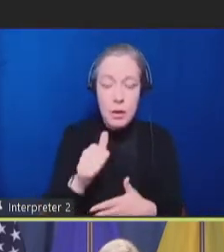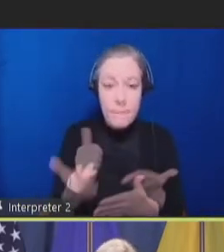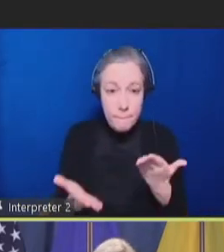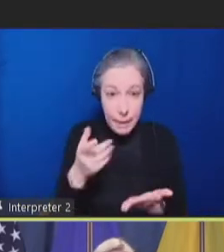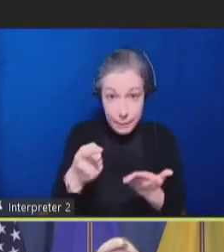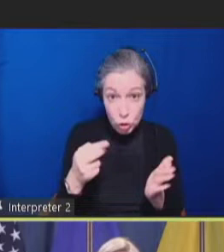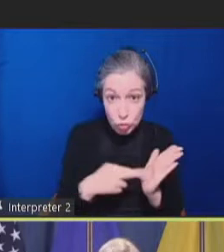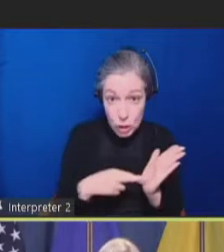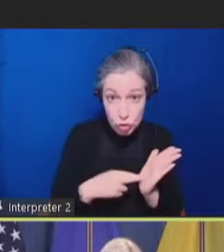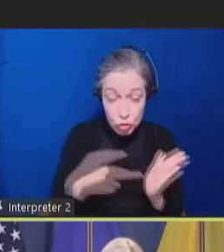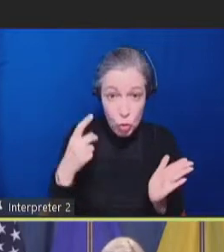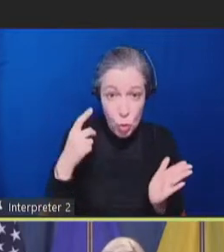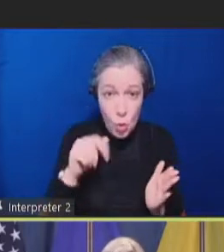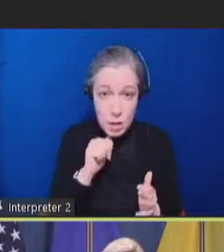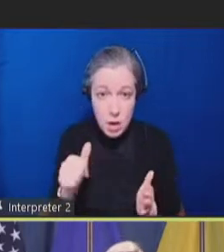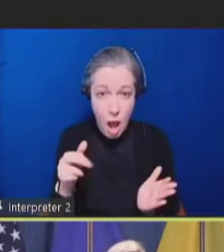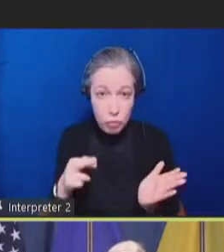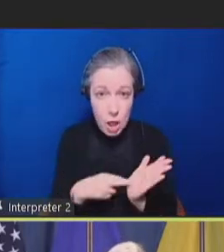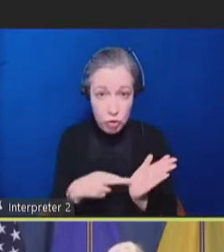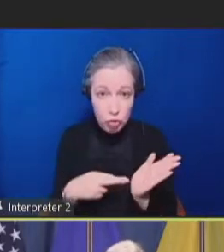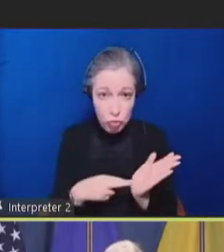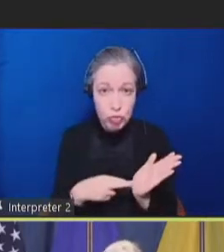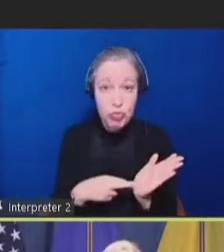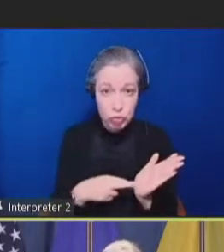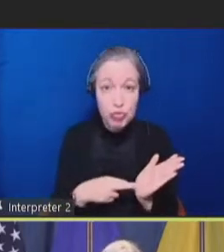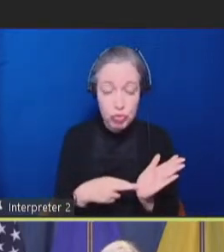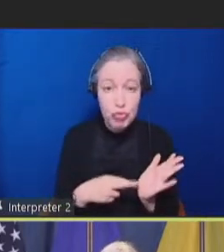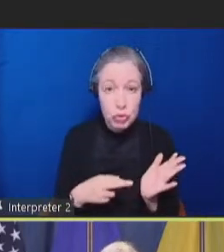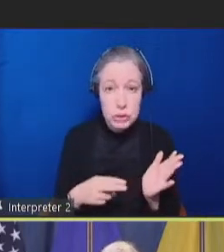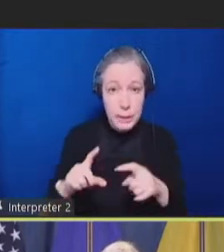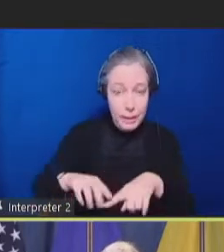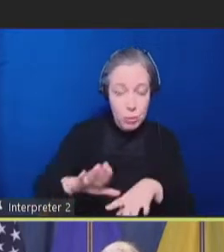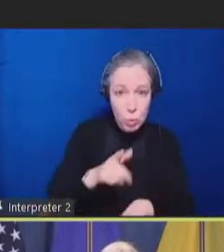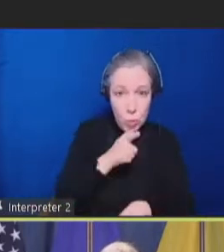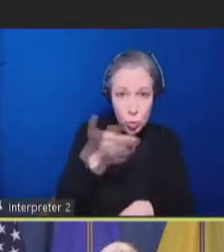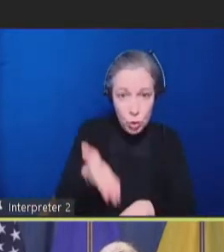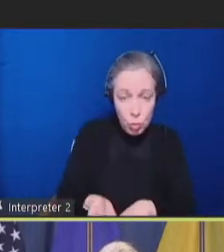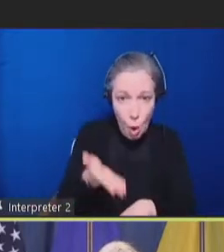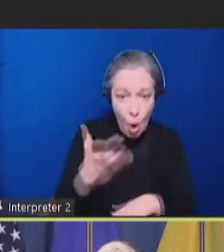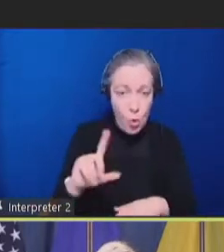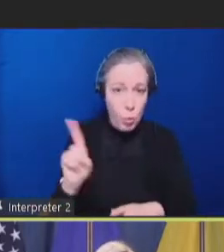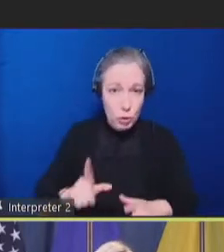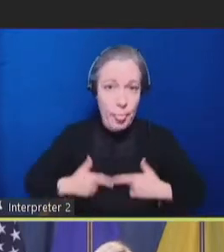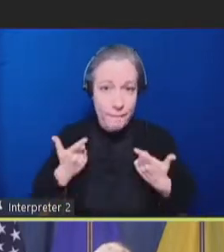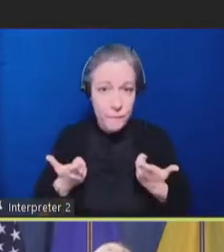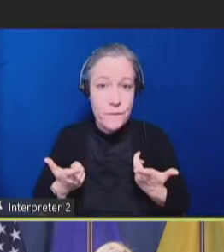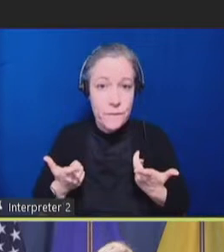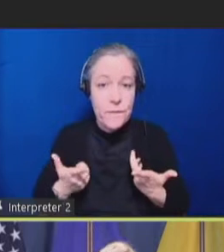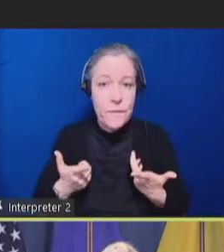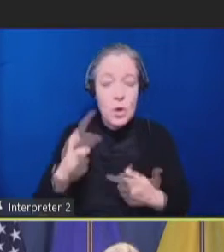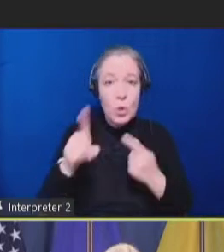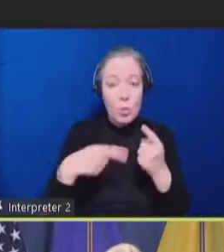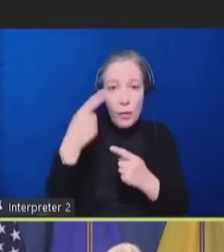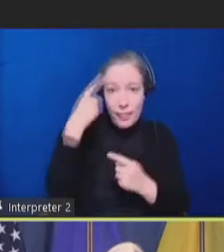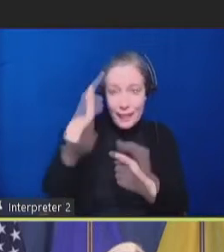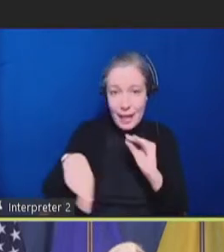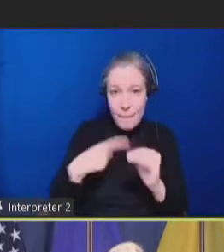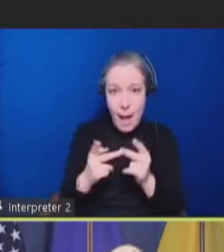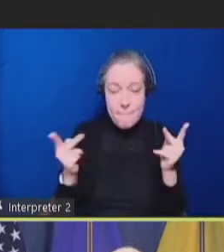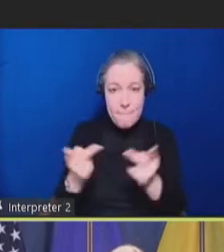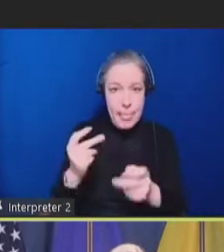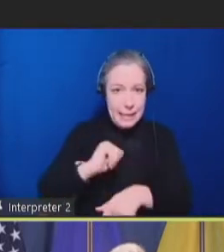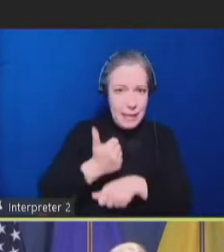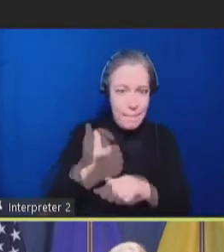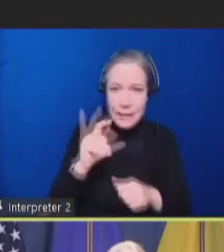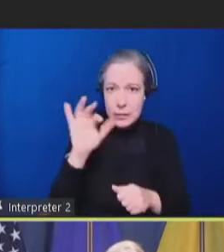register or not, depending on who you are and where you lived. When we think about place based inequities, we don't often